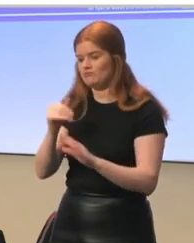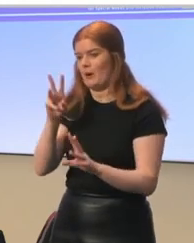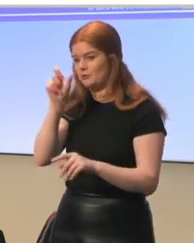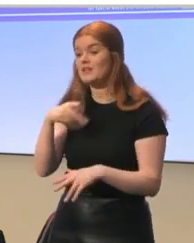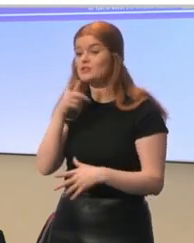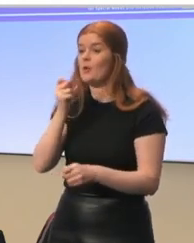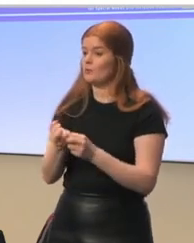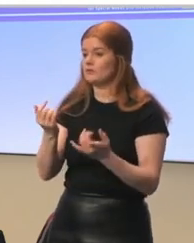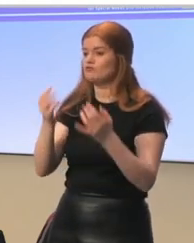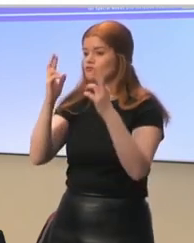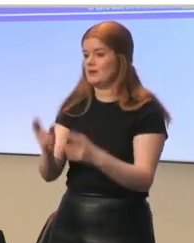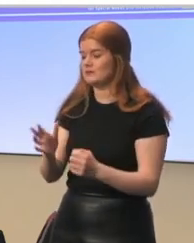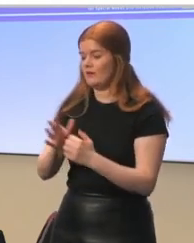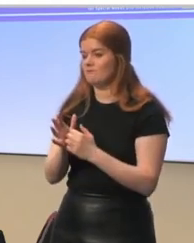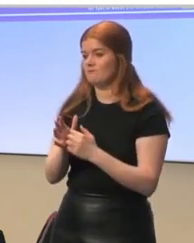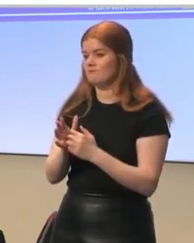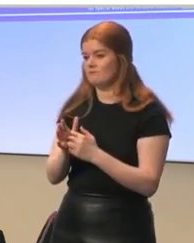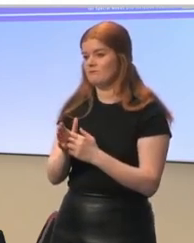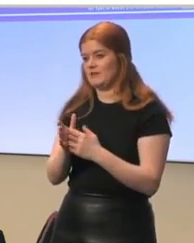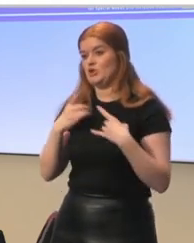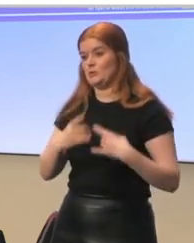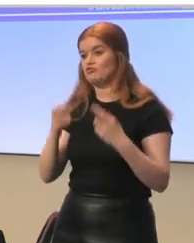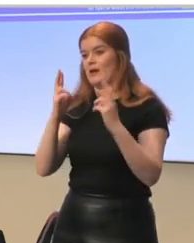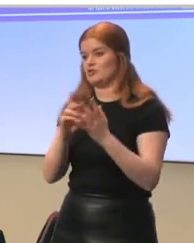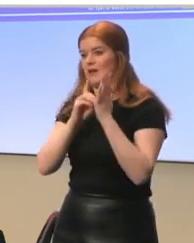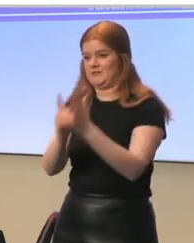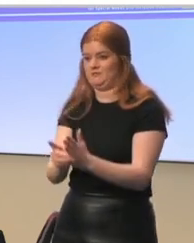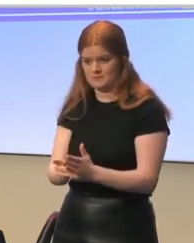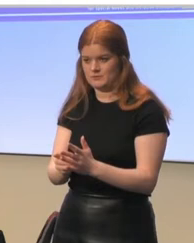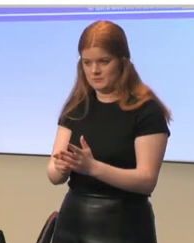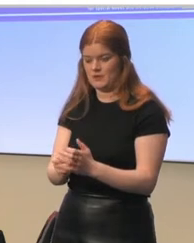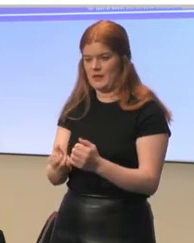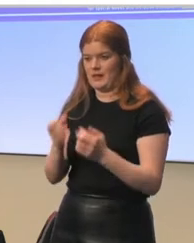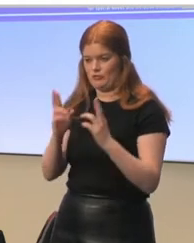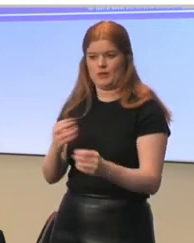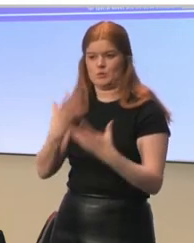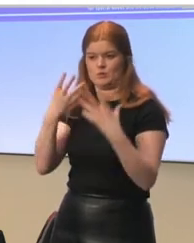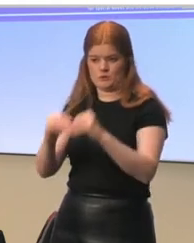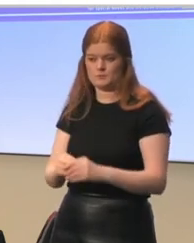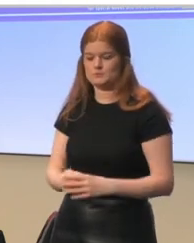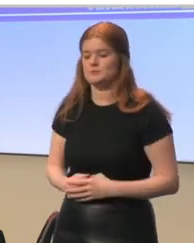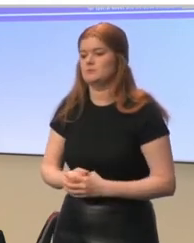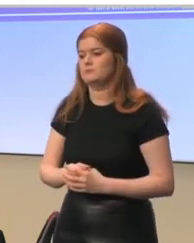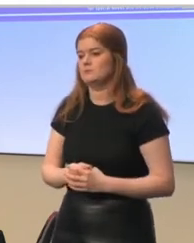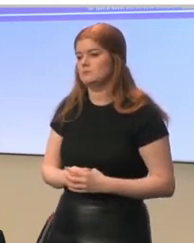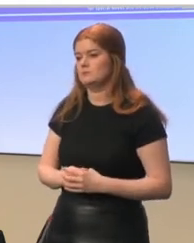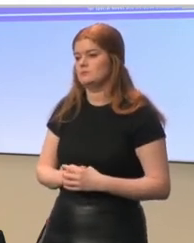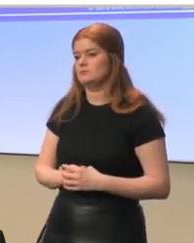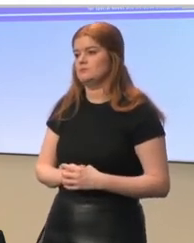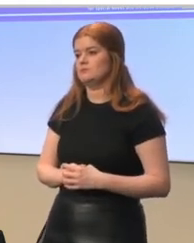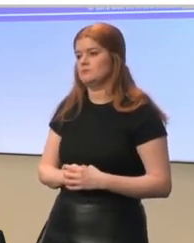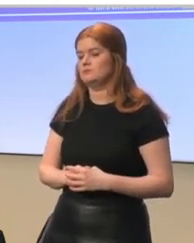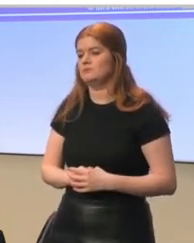the rights and human rights and the right to education. So one of the